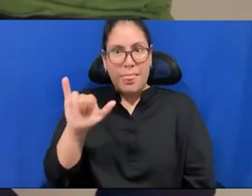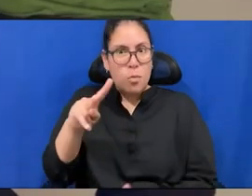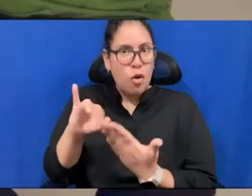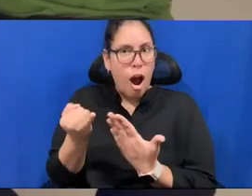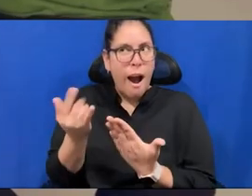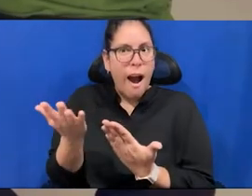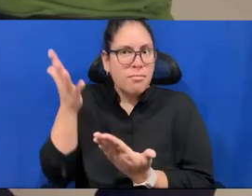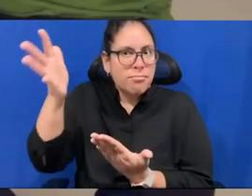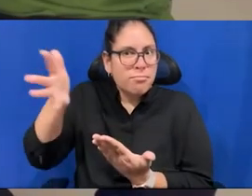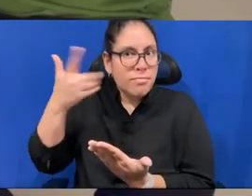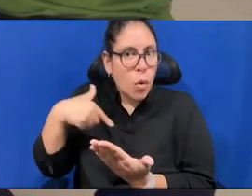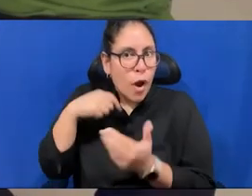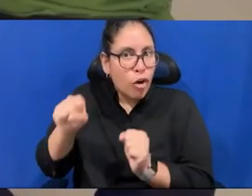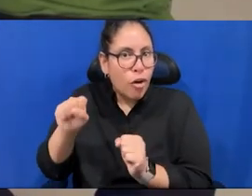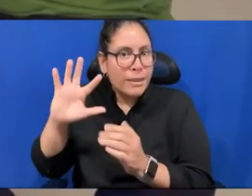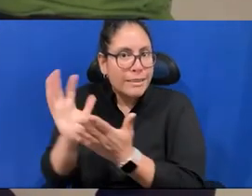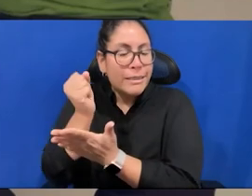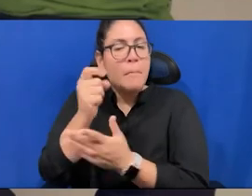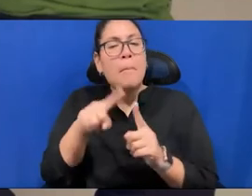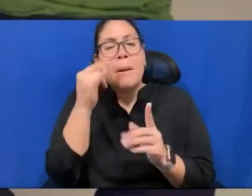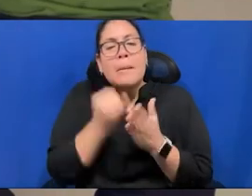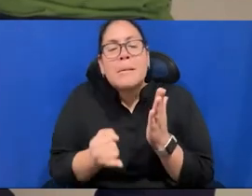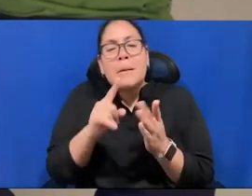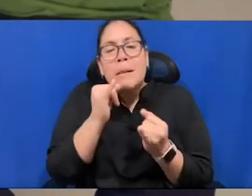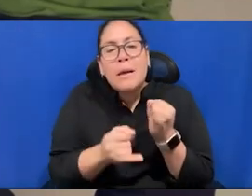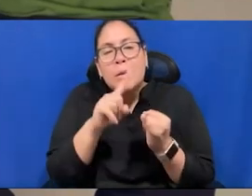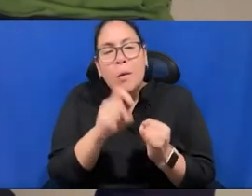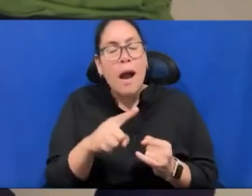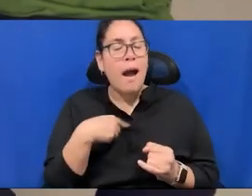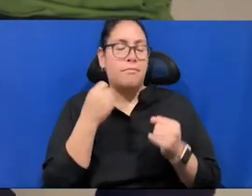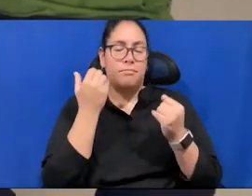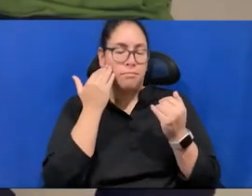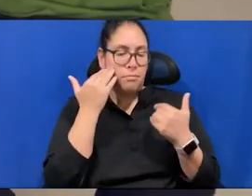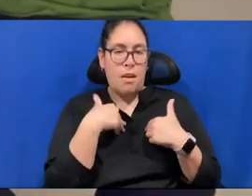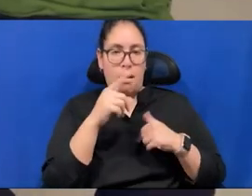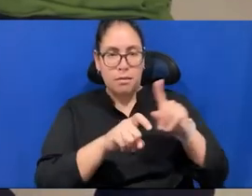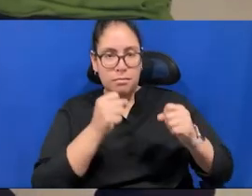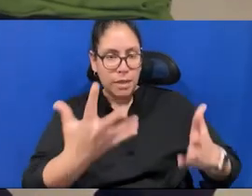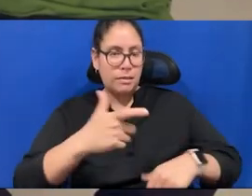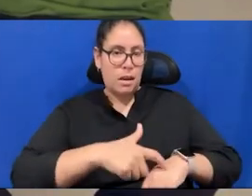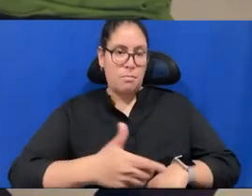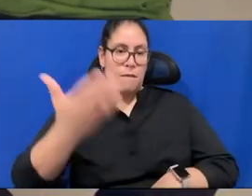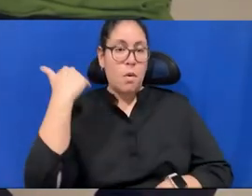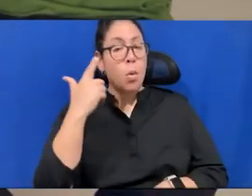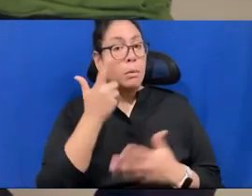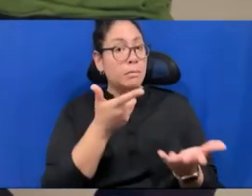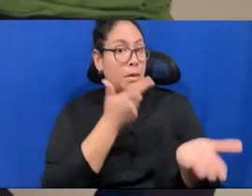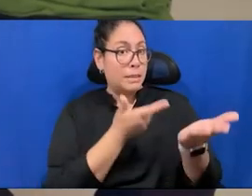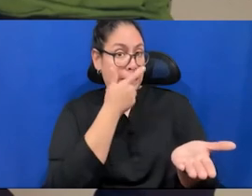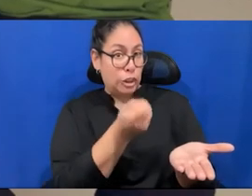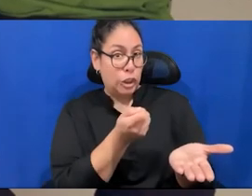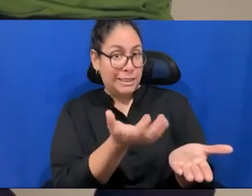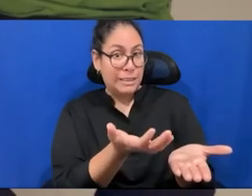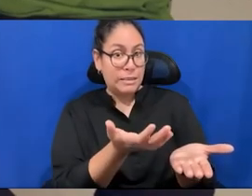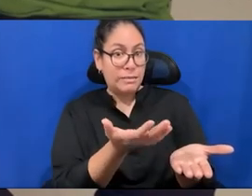recurring question in all the conversation. I've asked you many times before, but I, Emma and I thought it would be really interesting to, uh, to ask you now that the